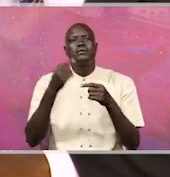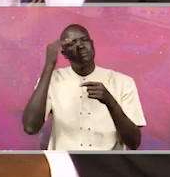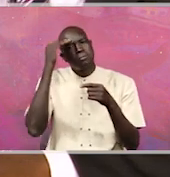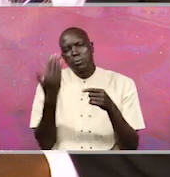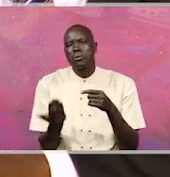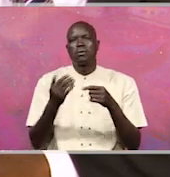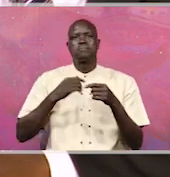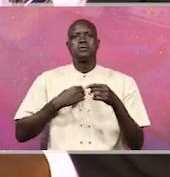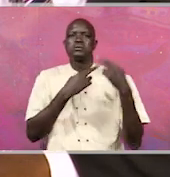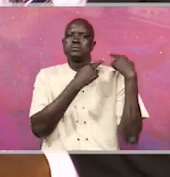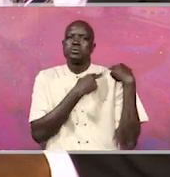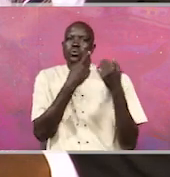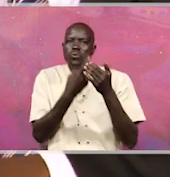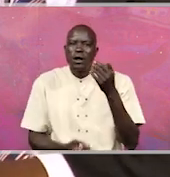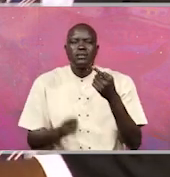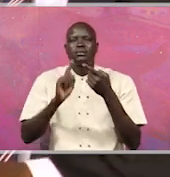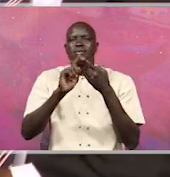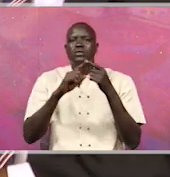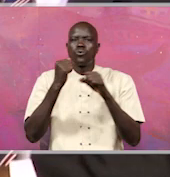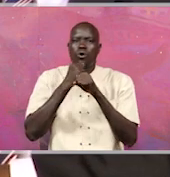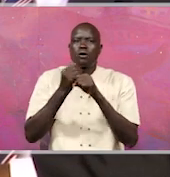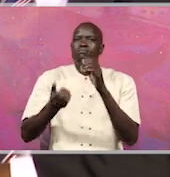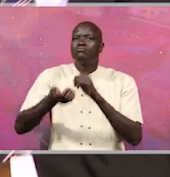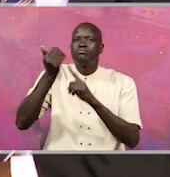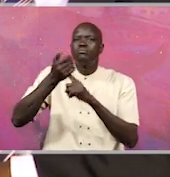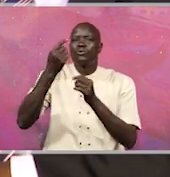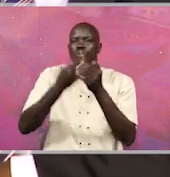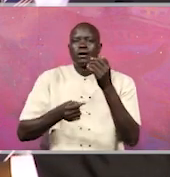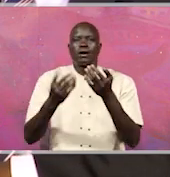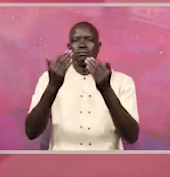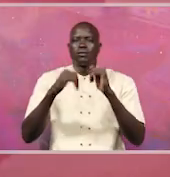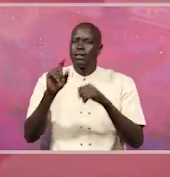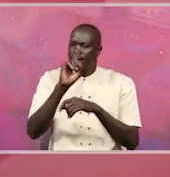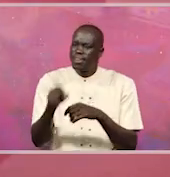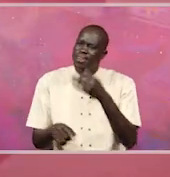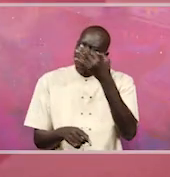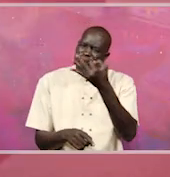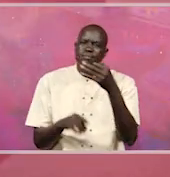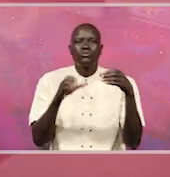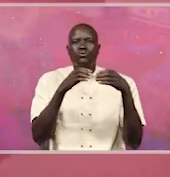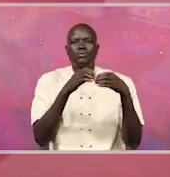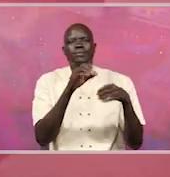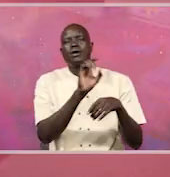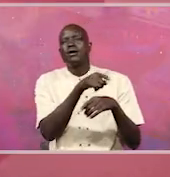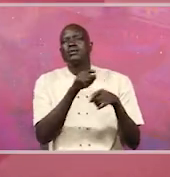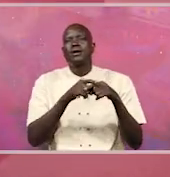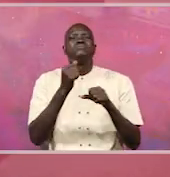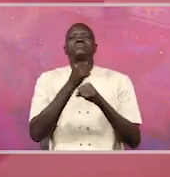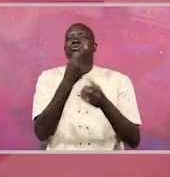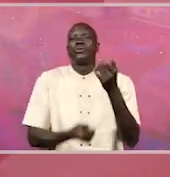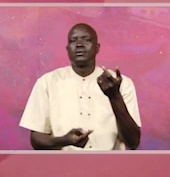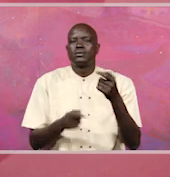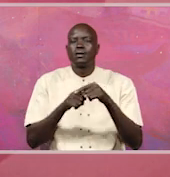KPI, key performance indicators were. And again, we need to ask ourselves, what is this three-man committee going to do where the IG has actually filled with